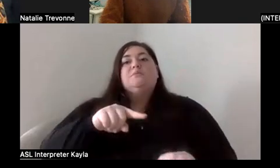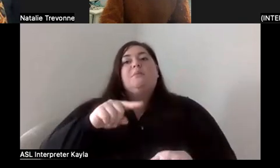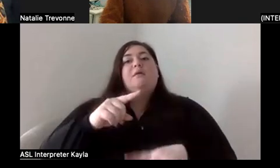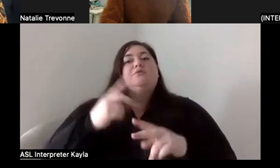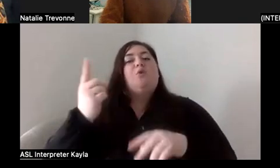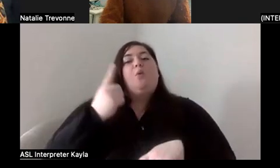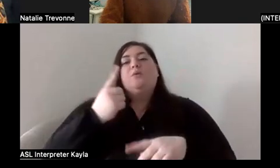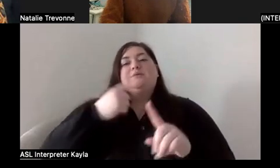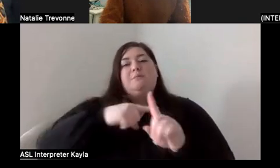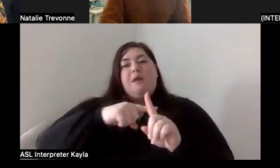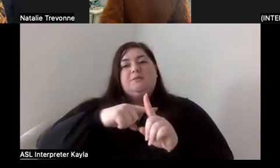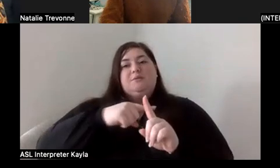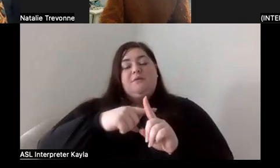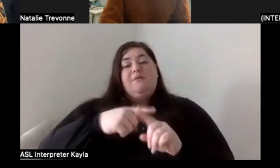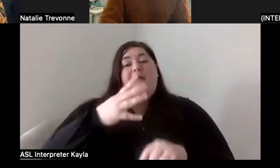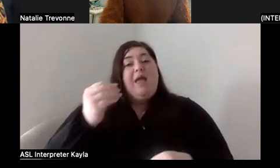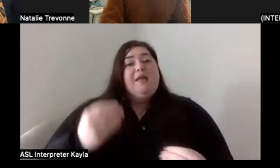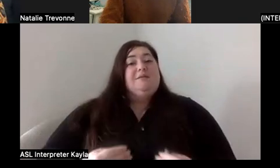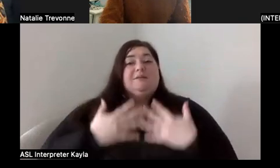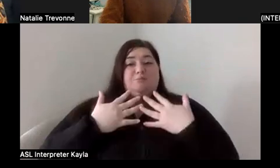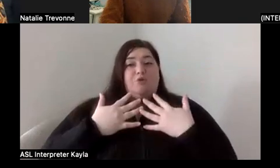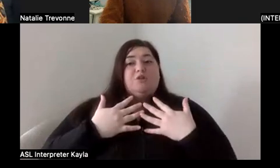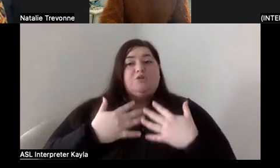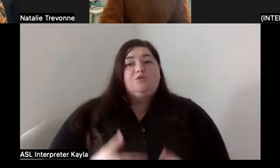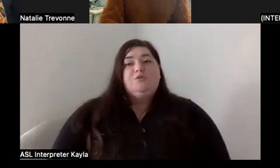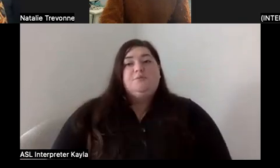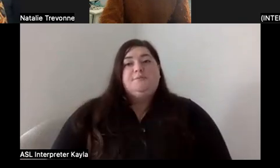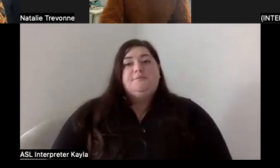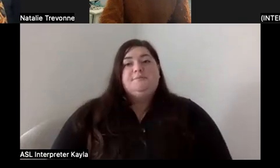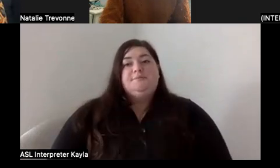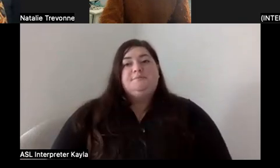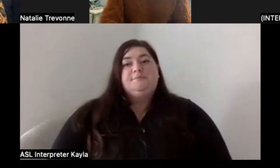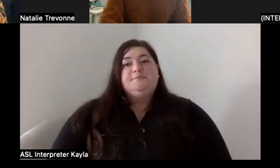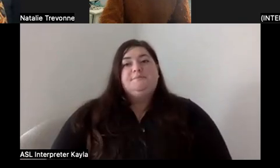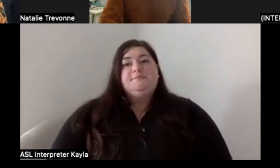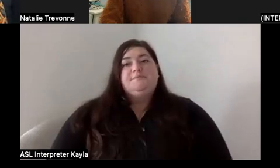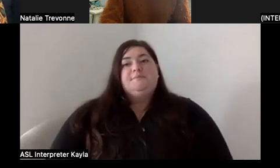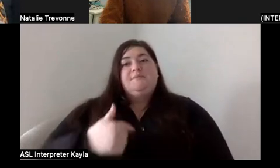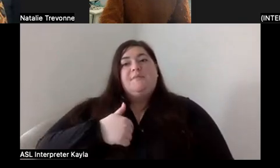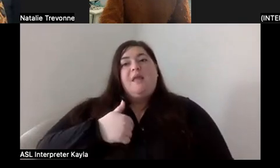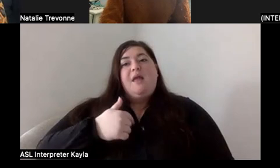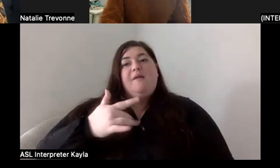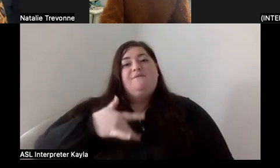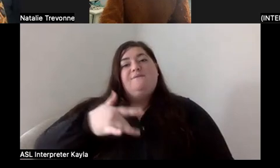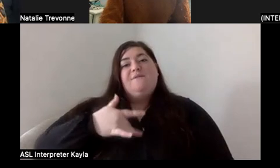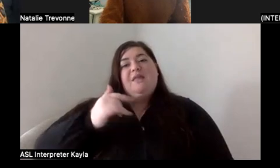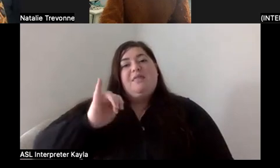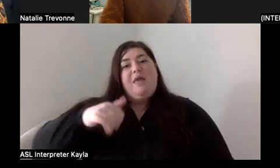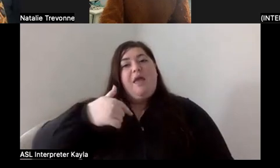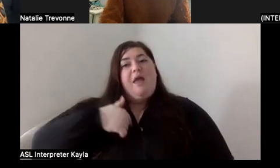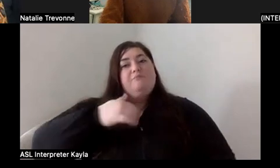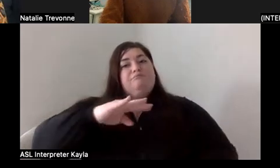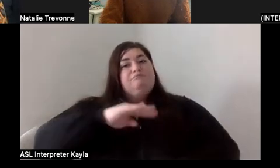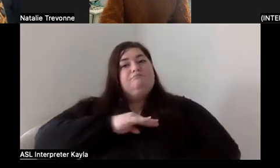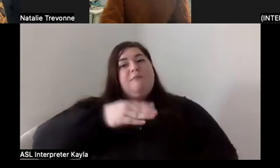and, um, and inspirational, you know, so I think I'm, I'm fulfilling God's purpose for